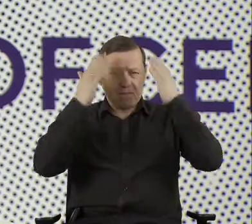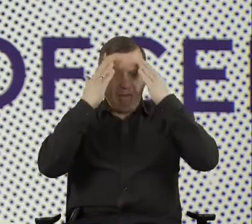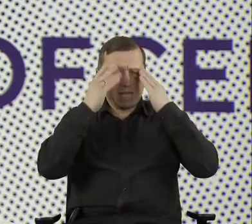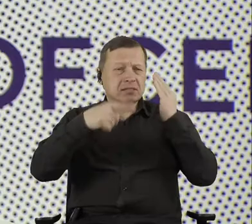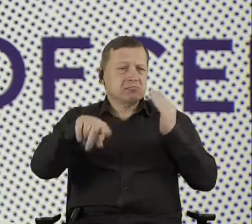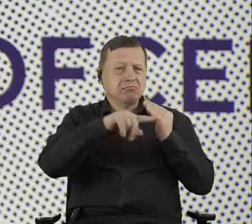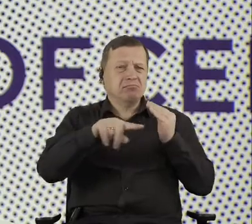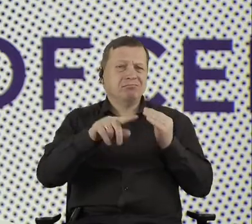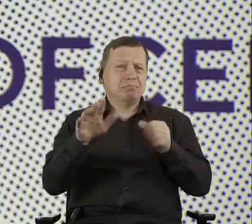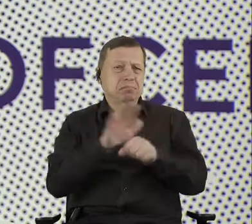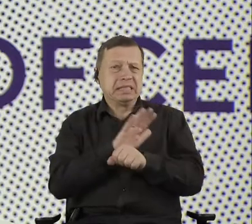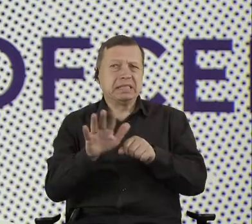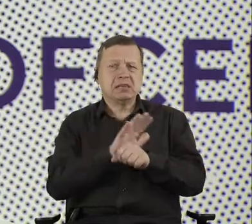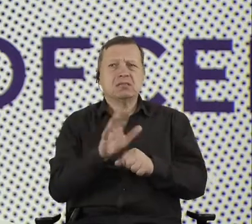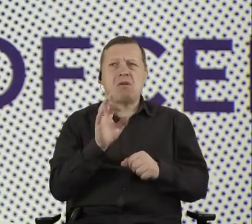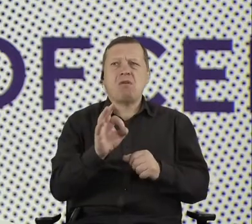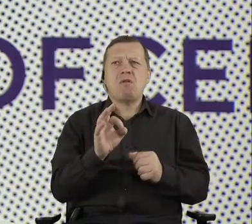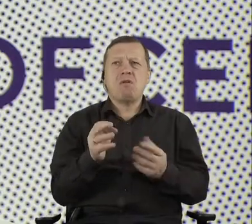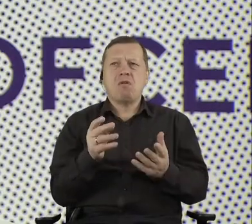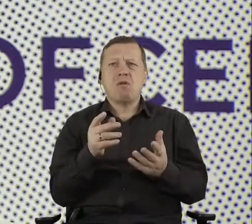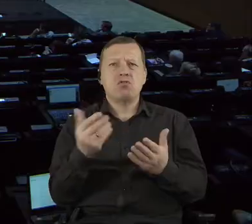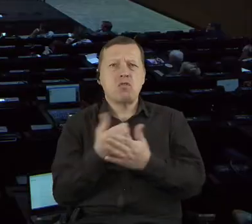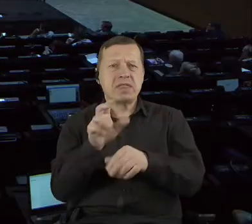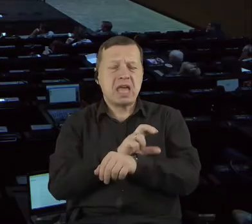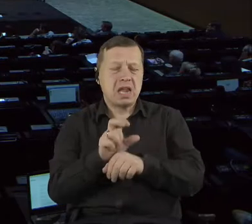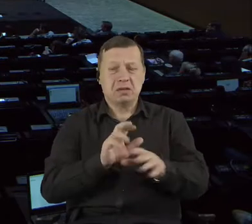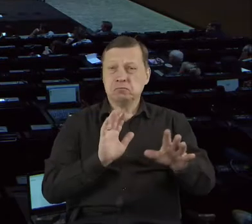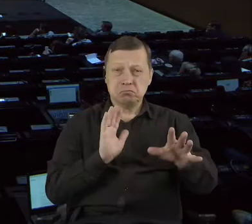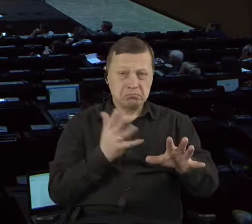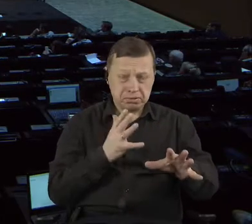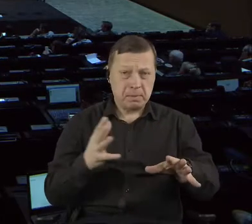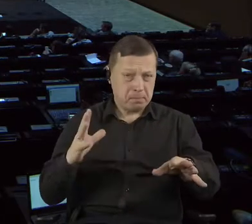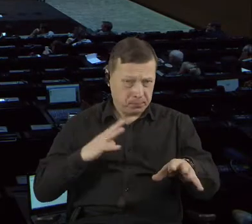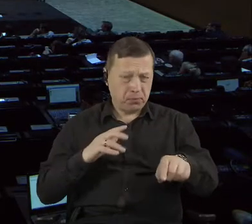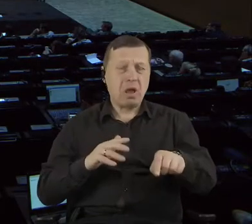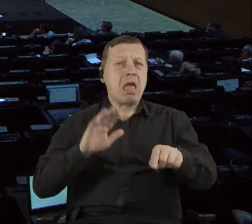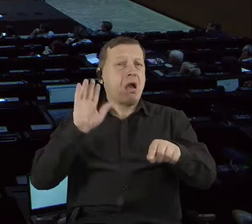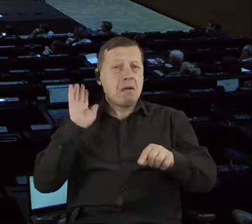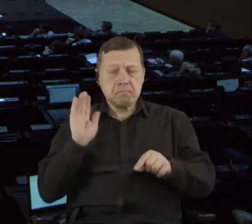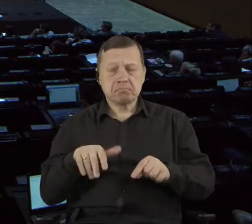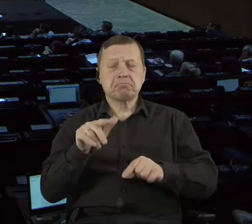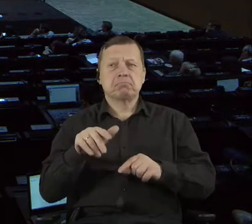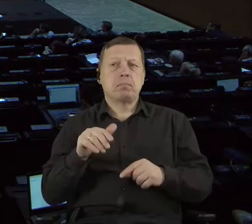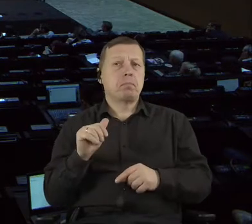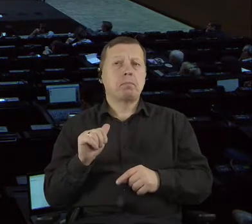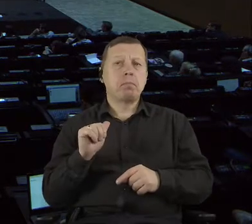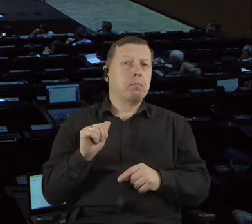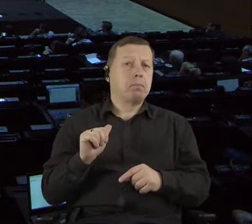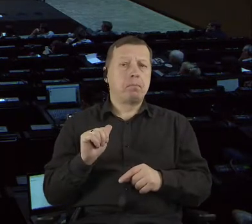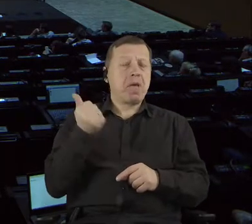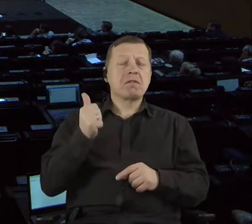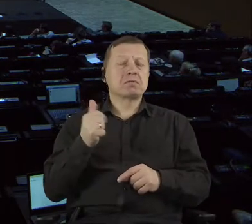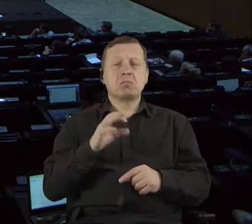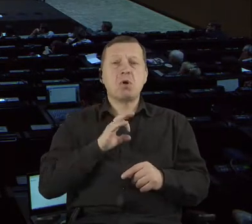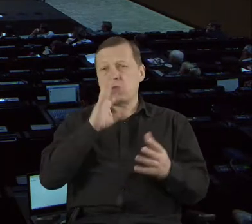Transparency International Ukraine. And here comes our first lessons to take away, and is that actually